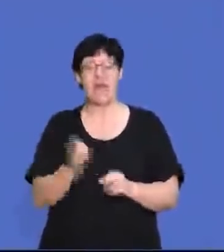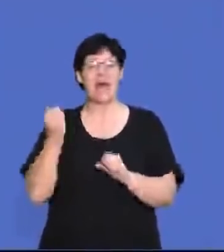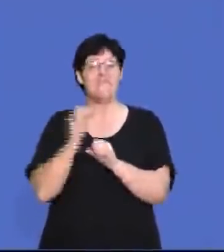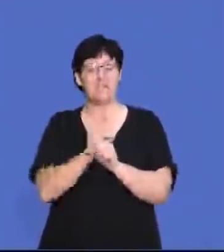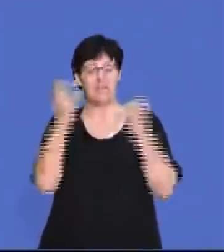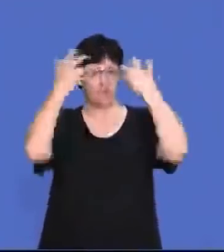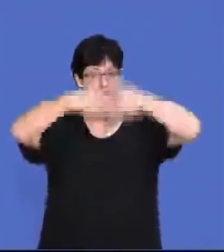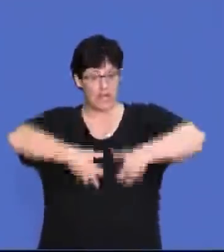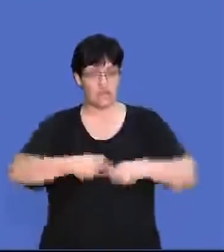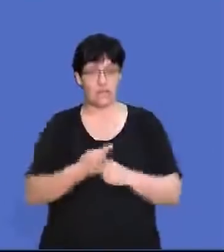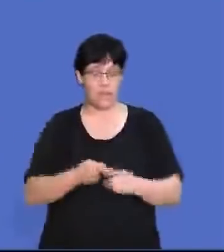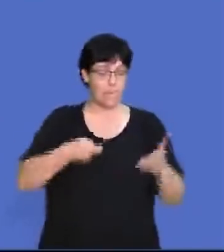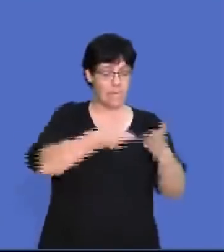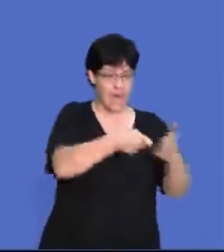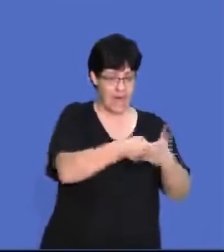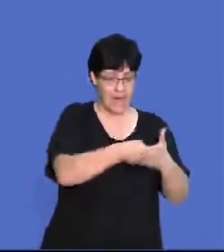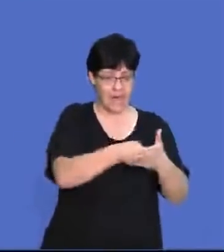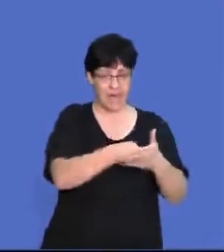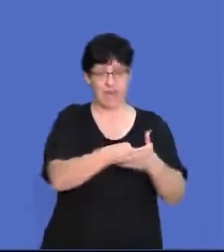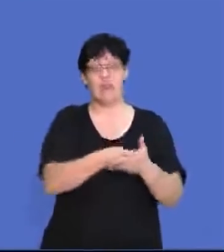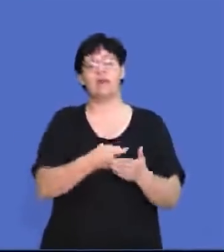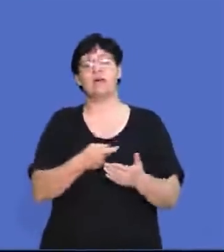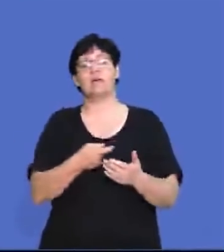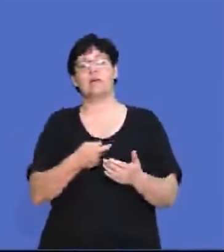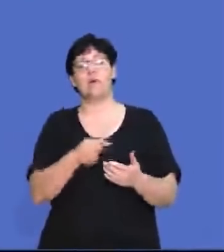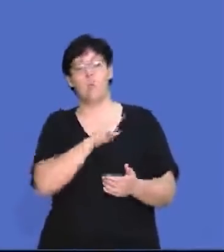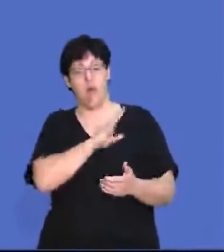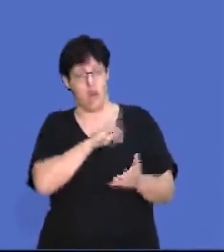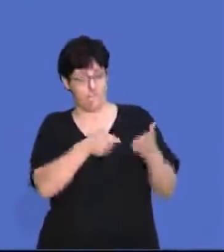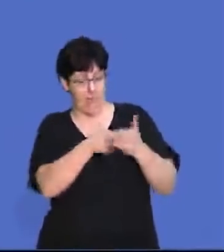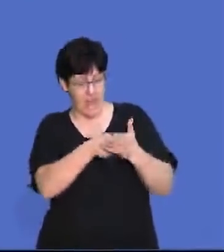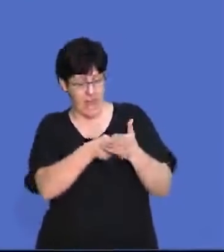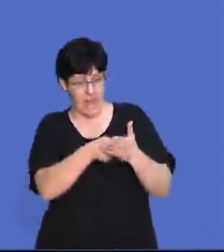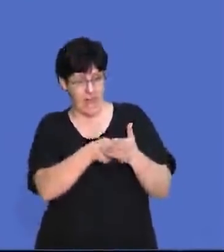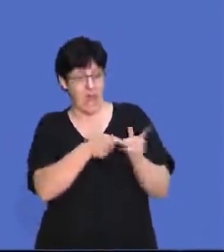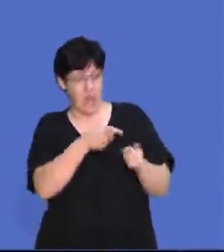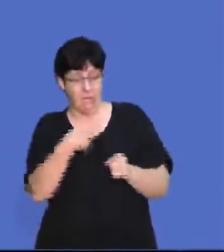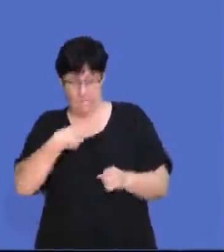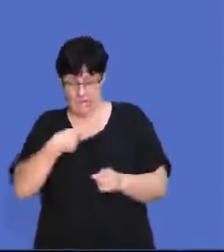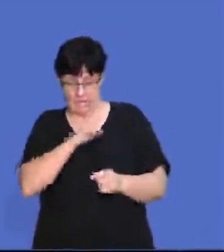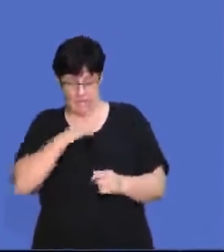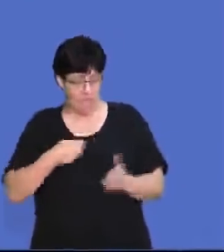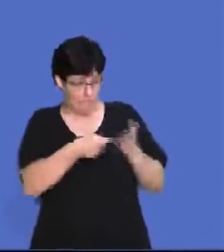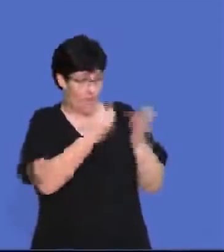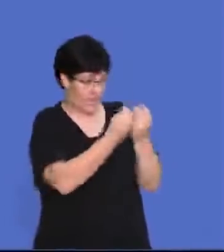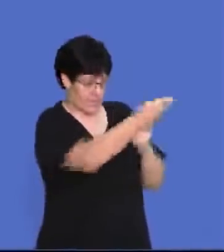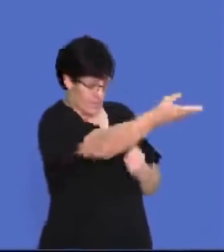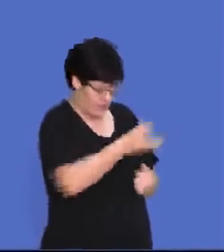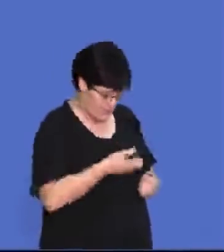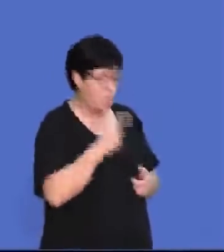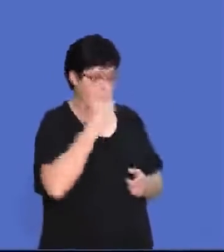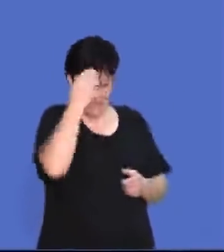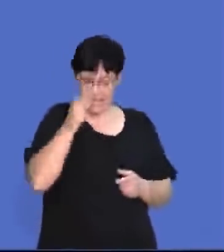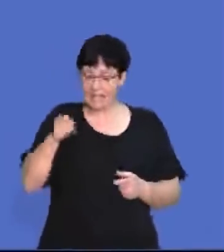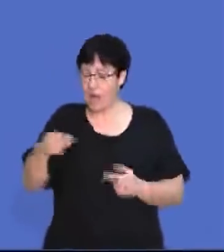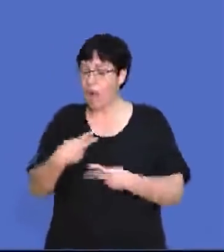There must be effective coordination between the purchasing so that the purchasing staff understand the requirements